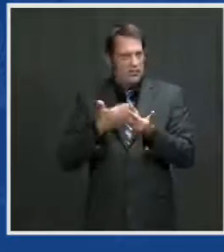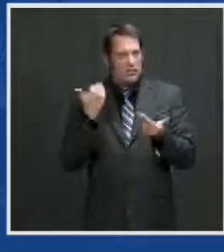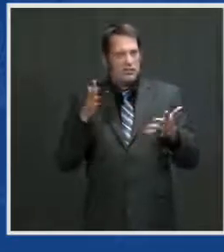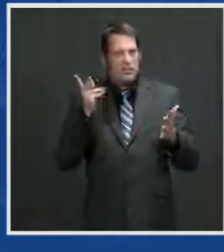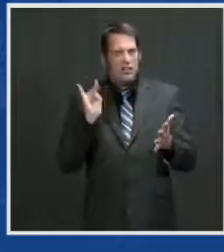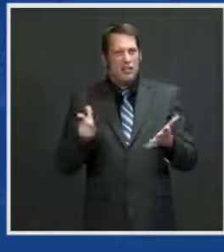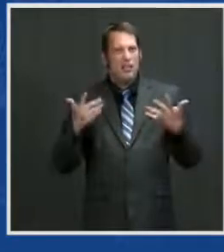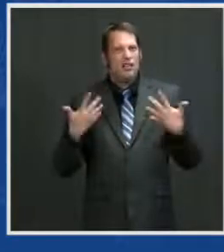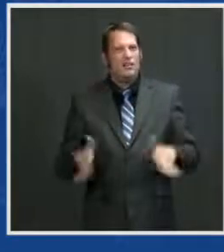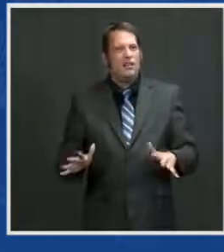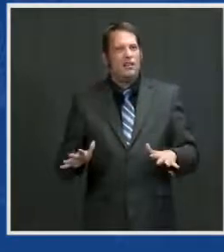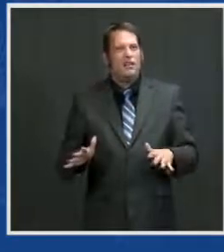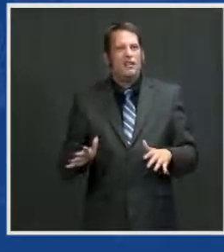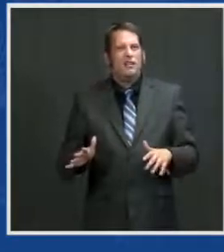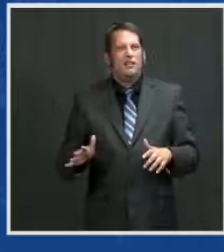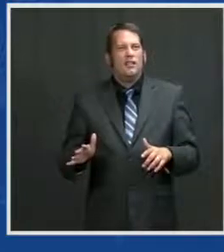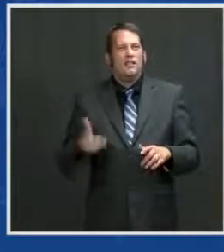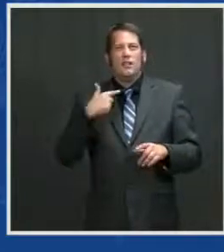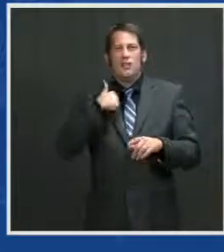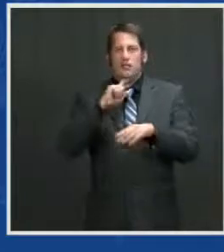out how to turn a 360 yet.